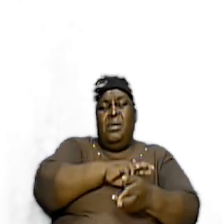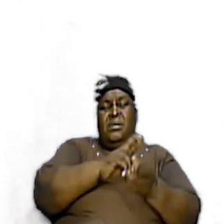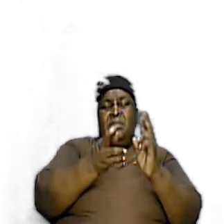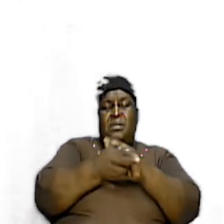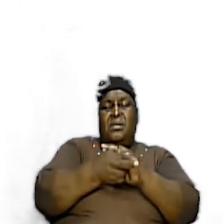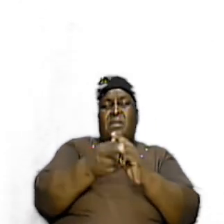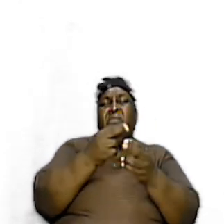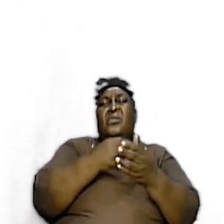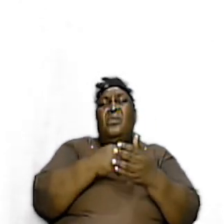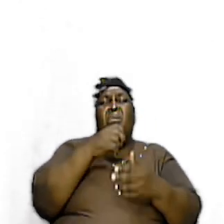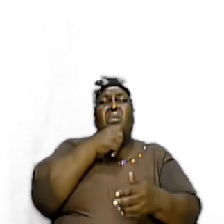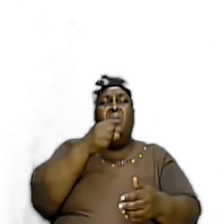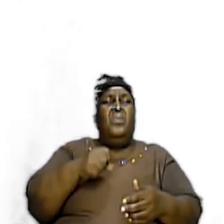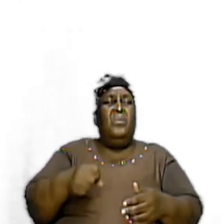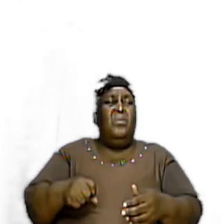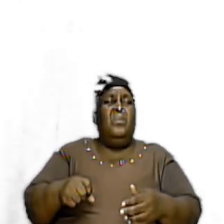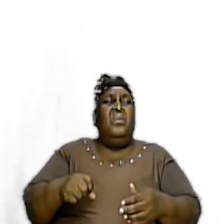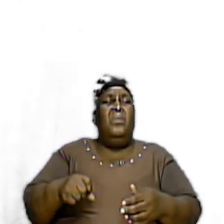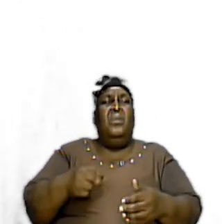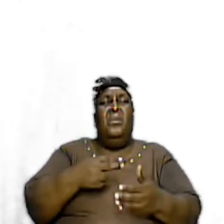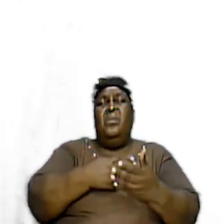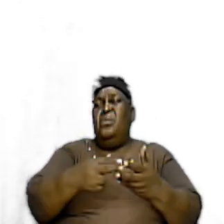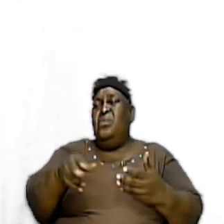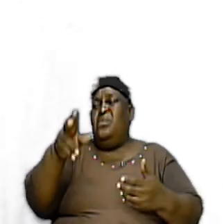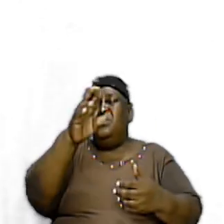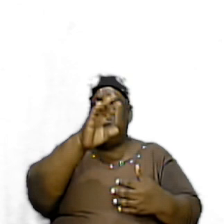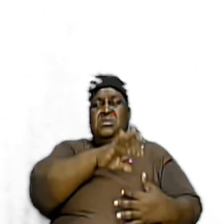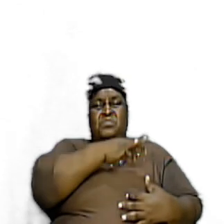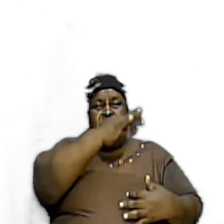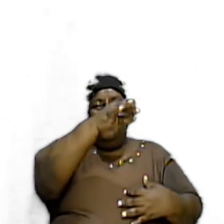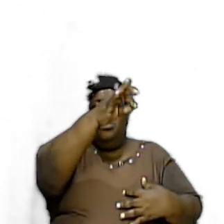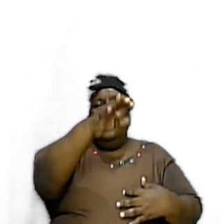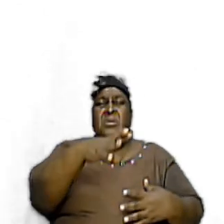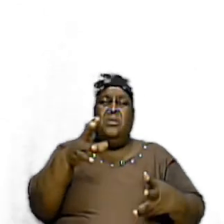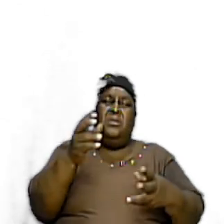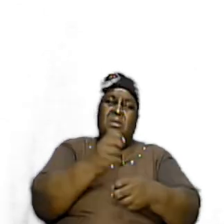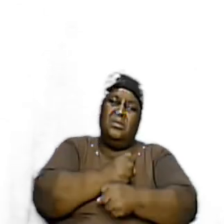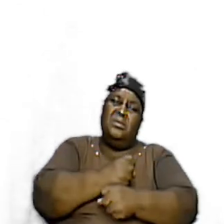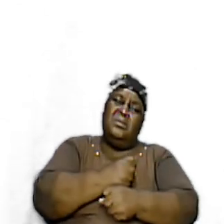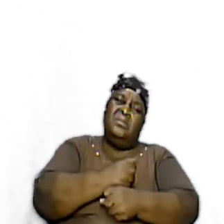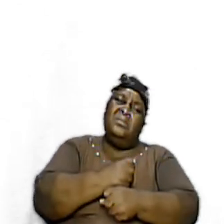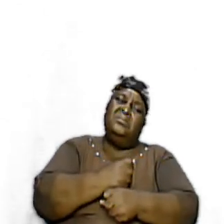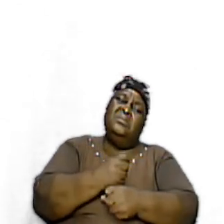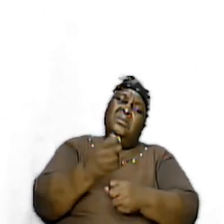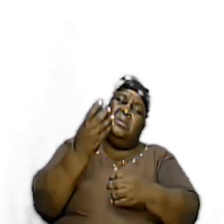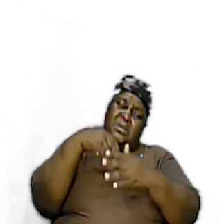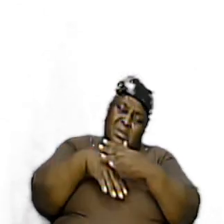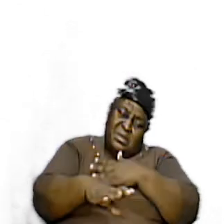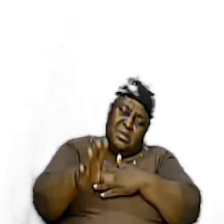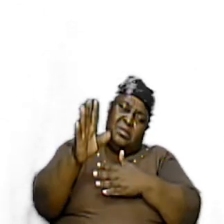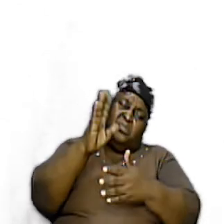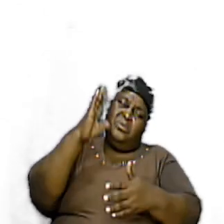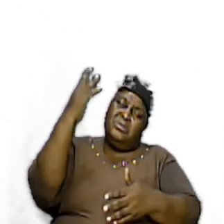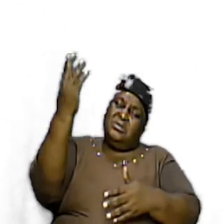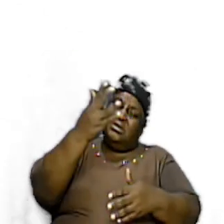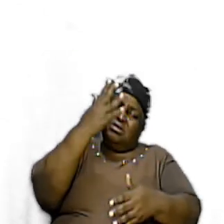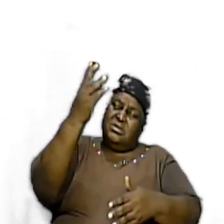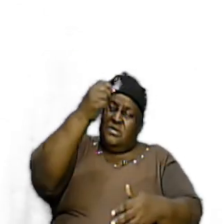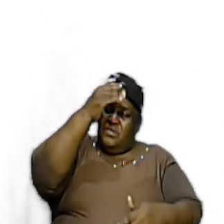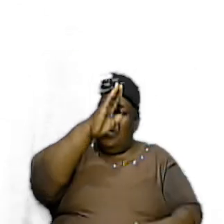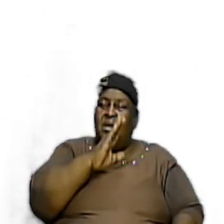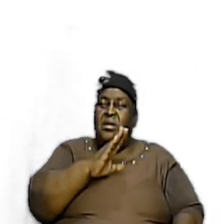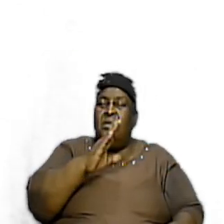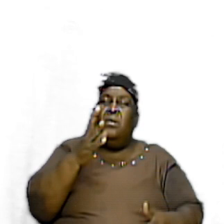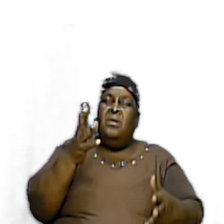ahead and receive the baptism of the holy ghost that takes us right into the presence of almighty god i want us to